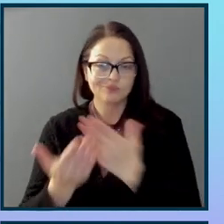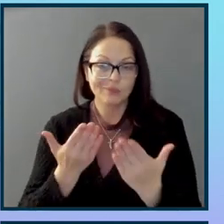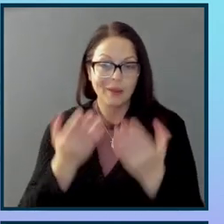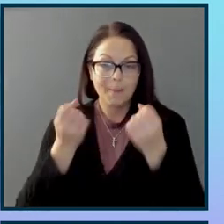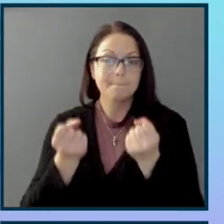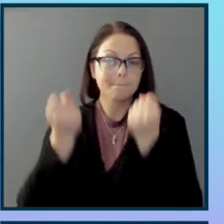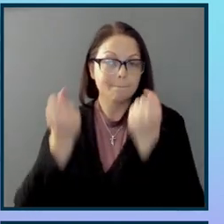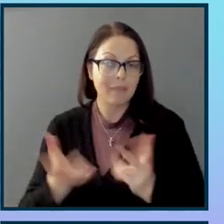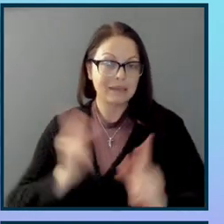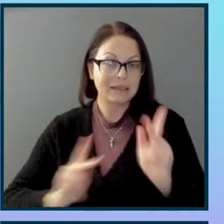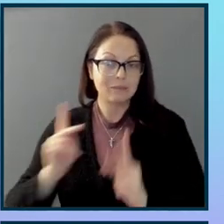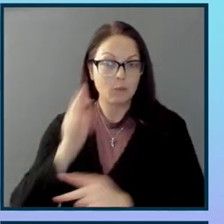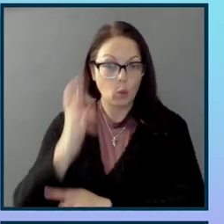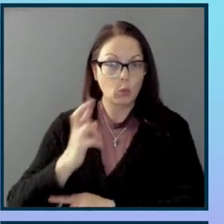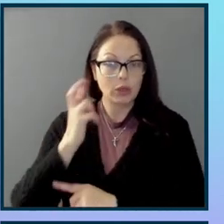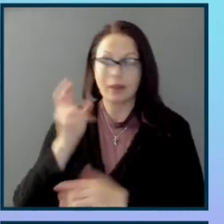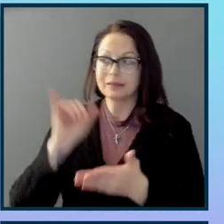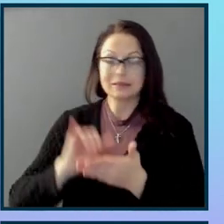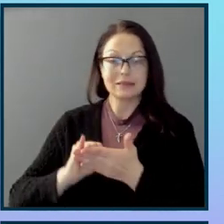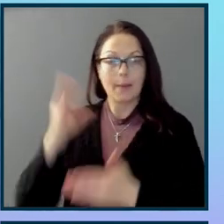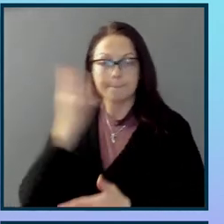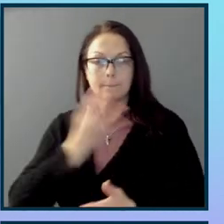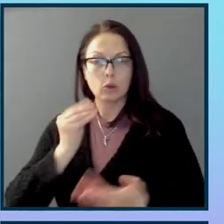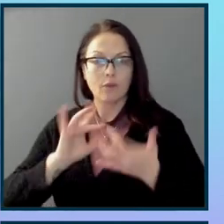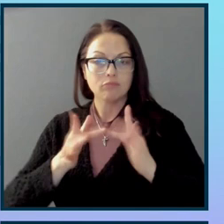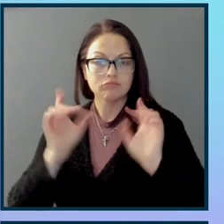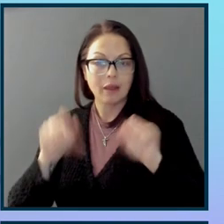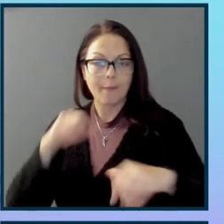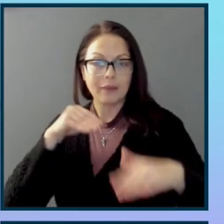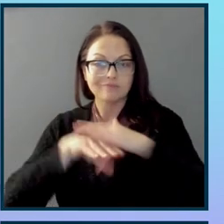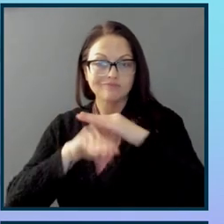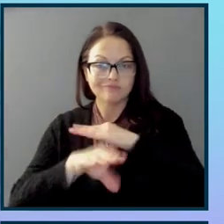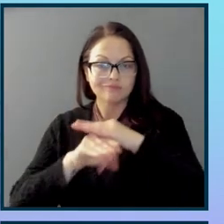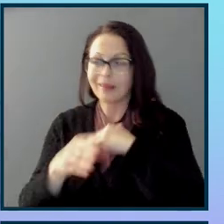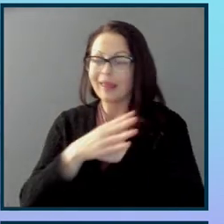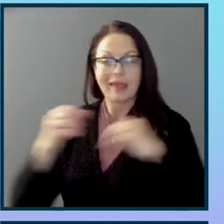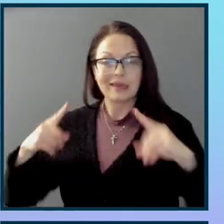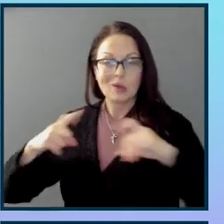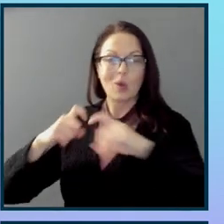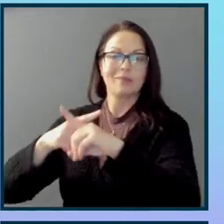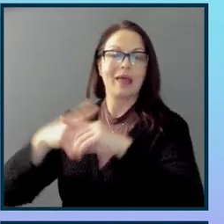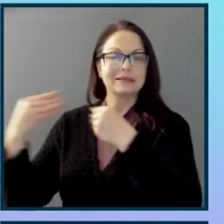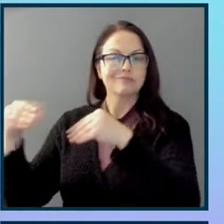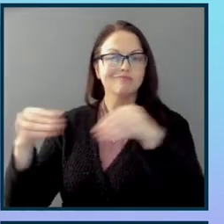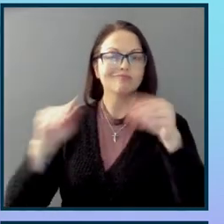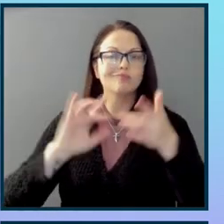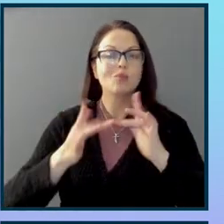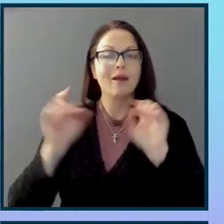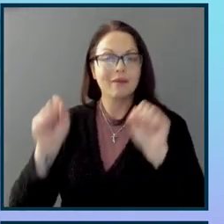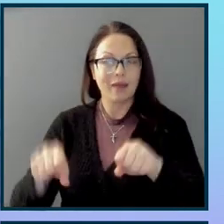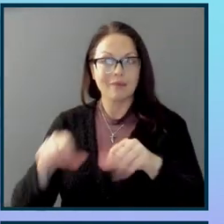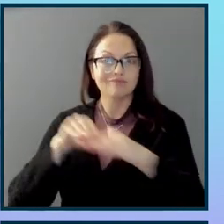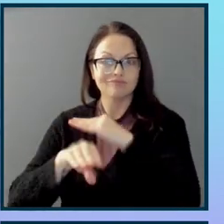beautiful looking websites can be made accessible, and complex retail sites can be made accessible. In